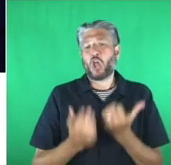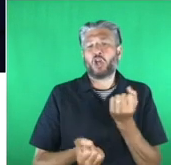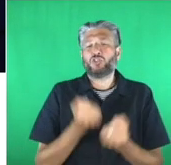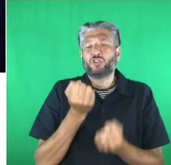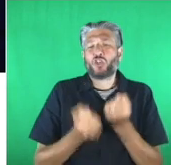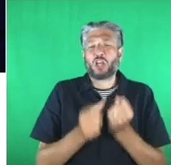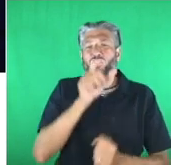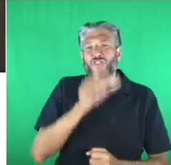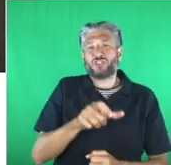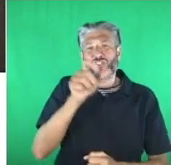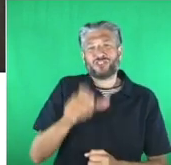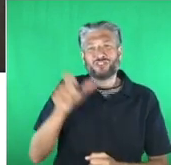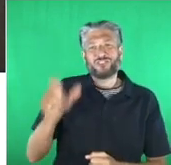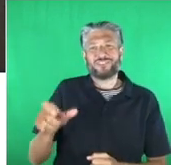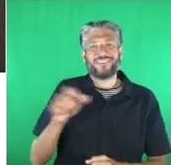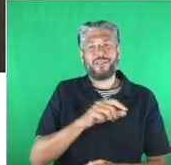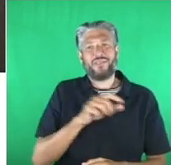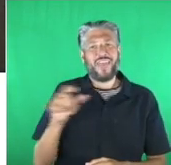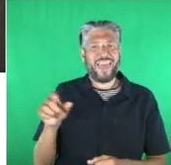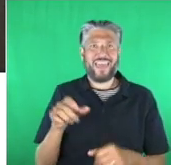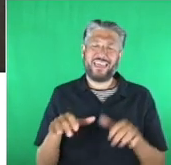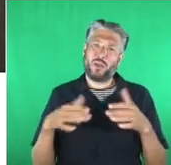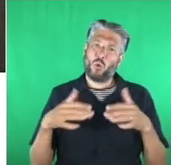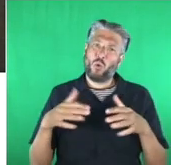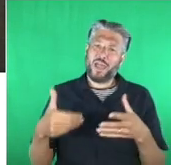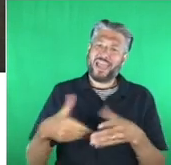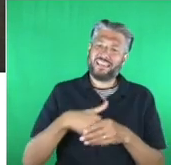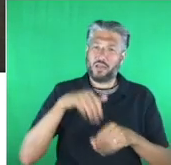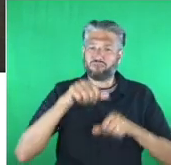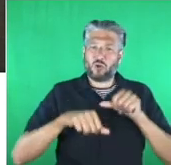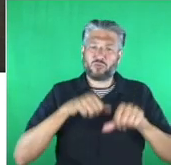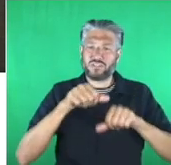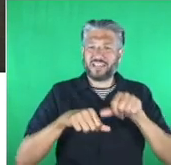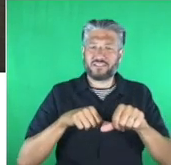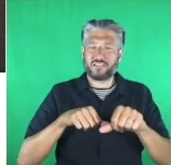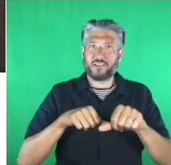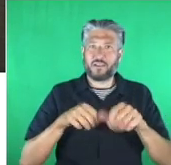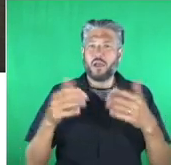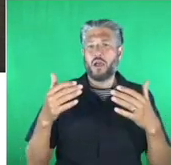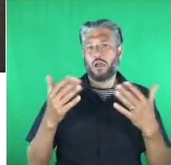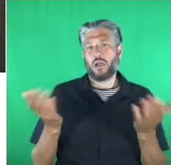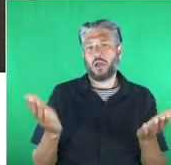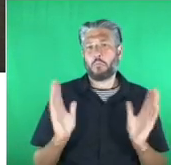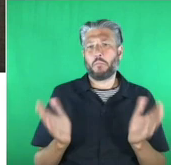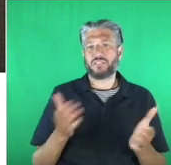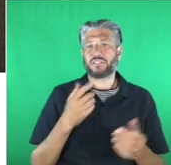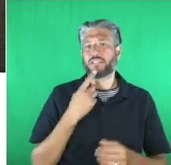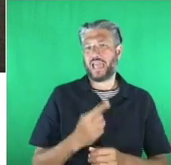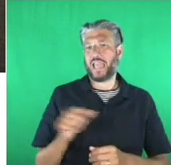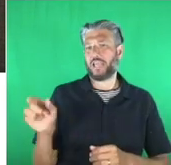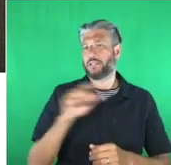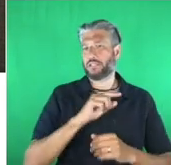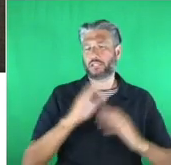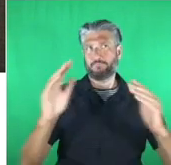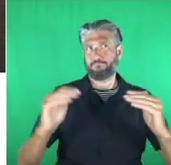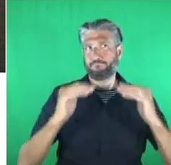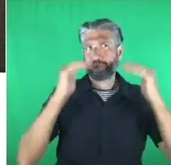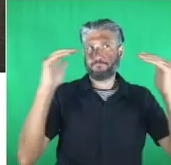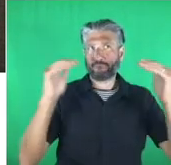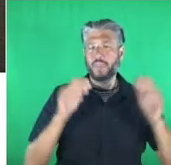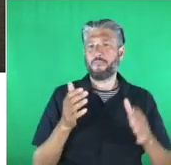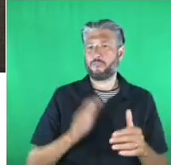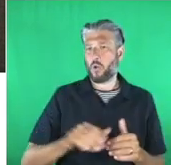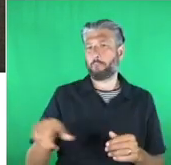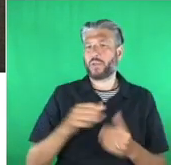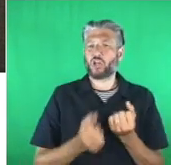awards process. I always say that I think the credibility of the Tech for Good Awards comes from the work that the judges put into the process of choosing our winners.